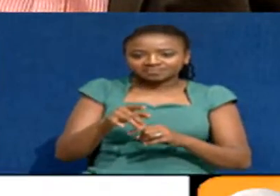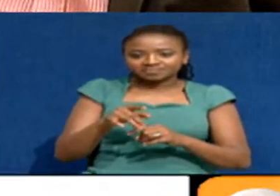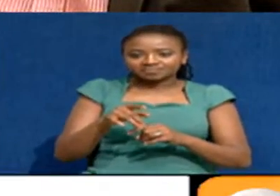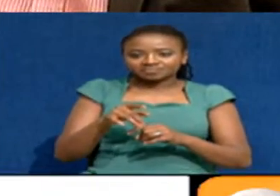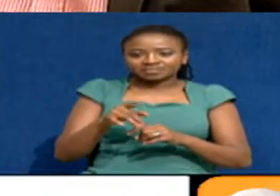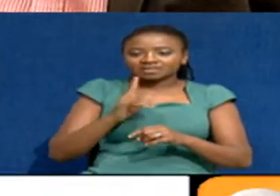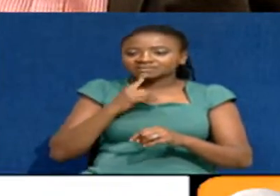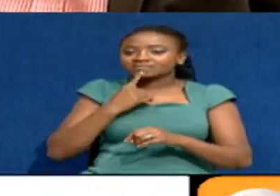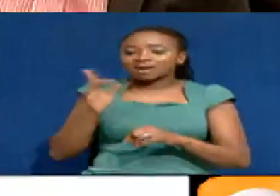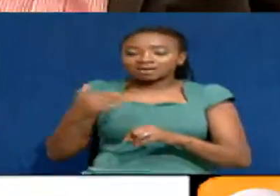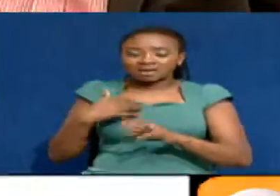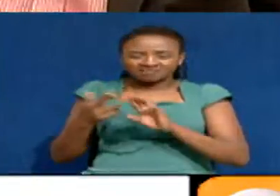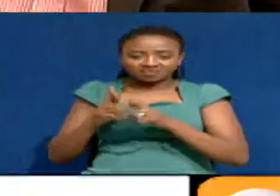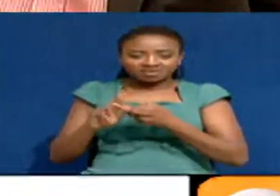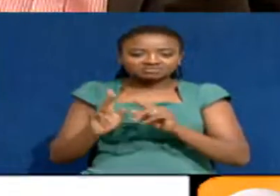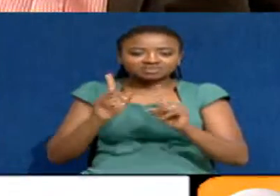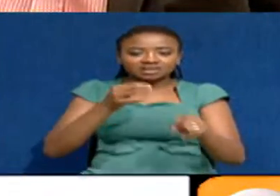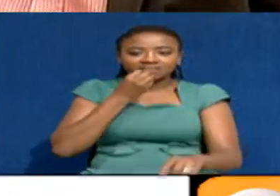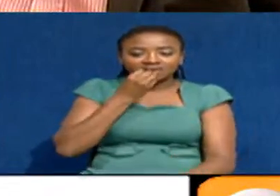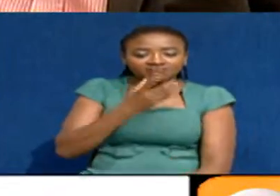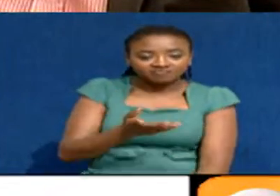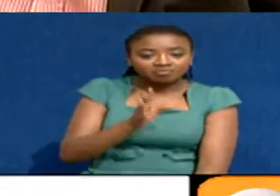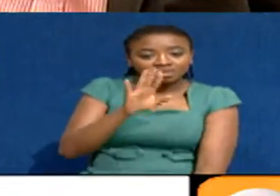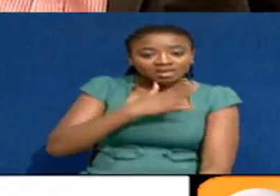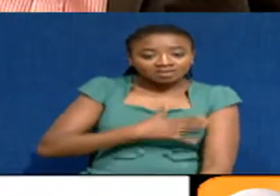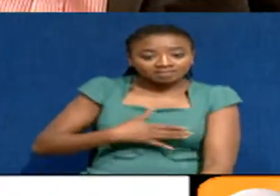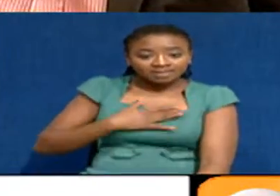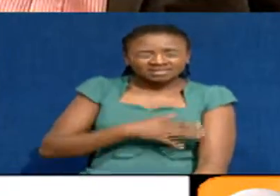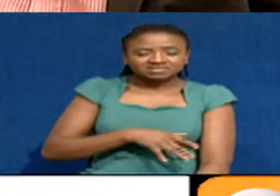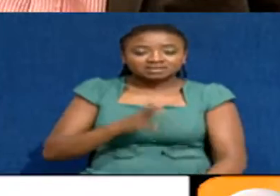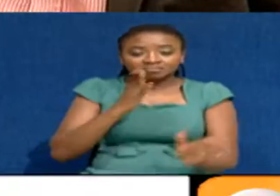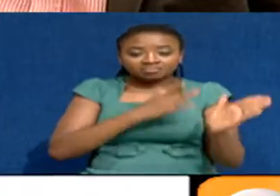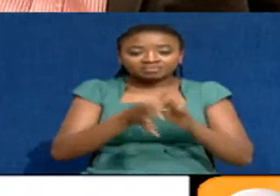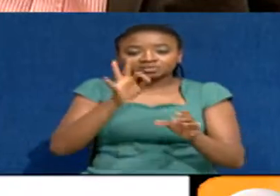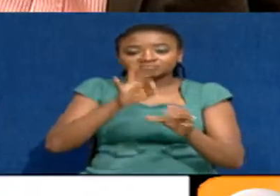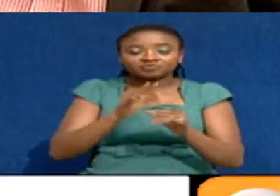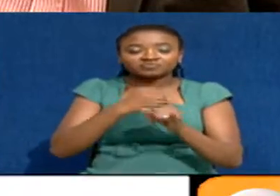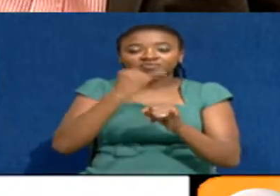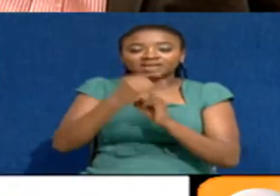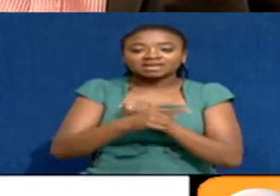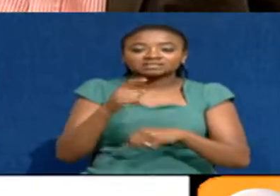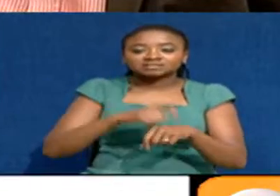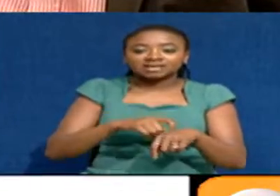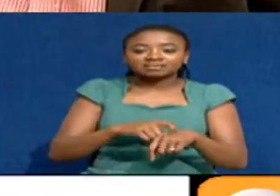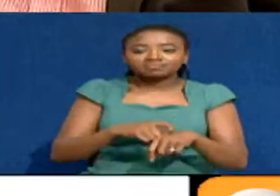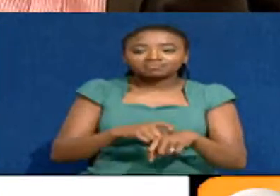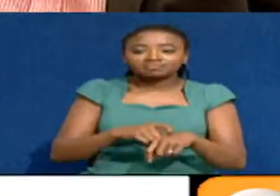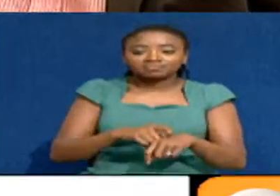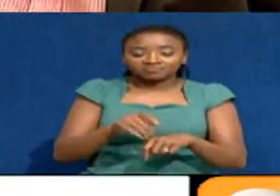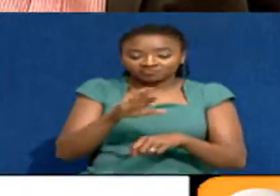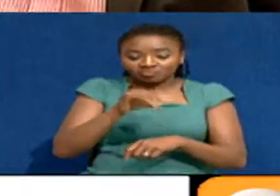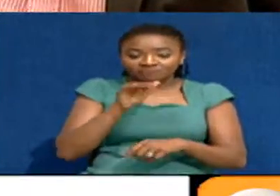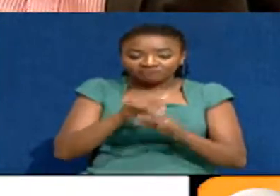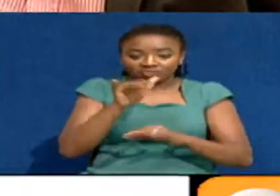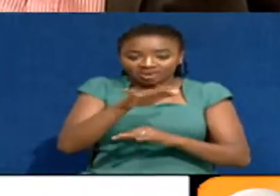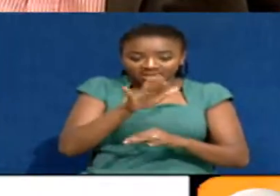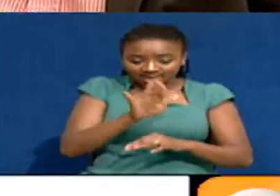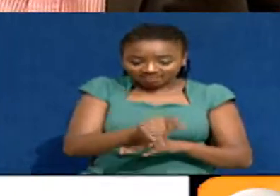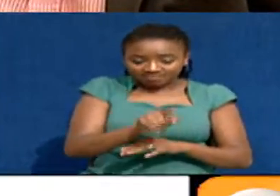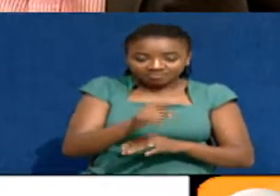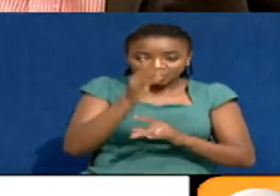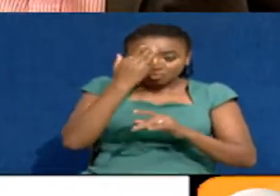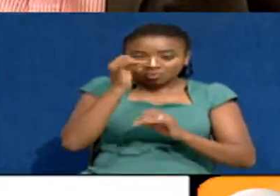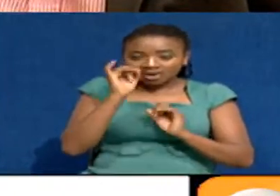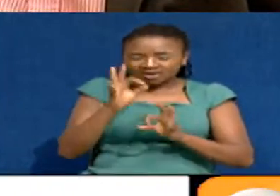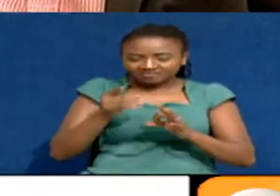he has talked in Chamata, and tell them, by the way, prepare to vote for the last time, 2023, for Daragua. Because if we do not address